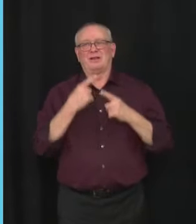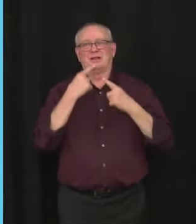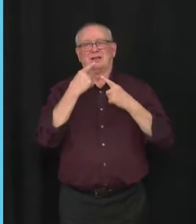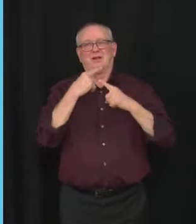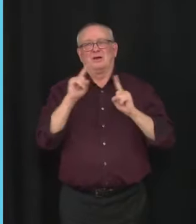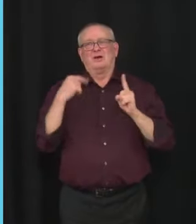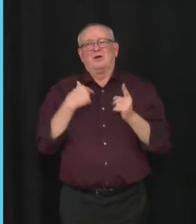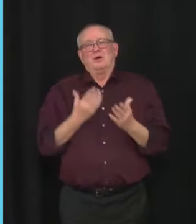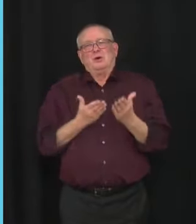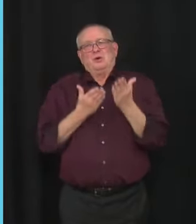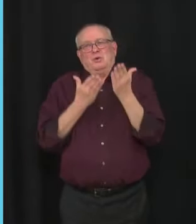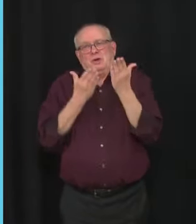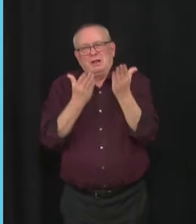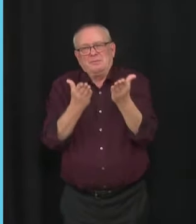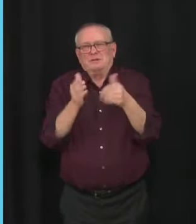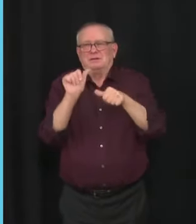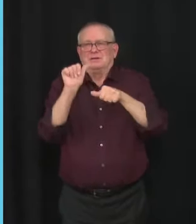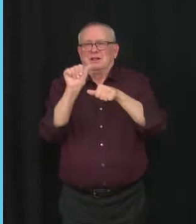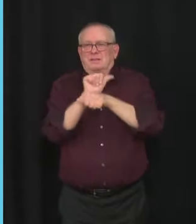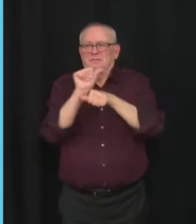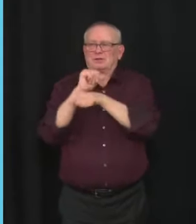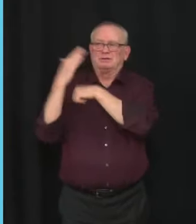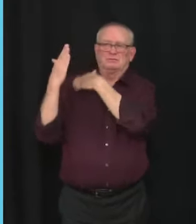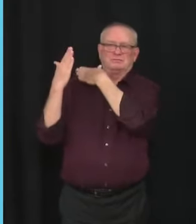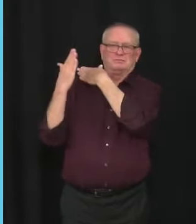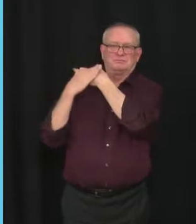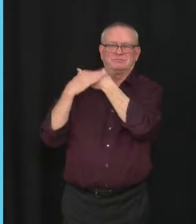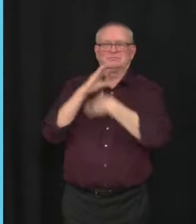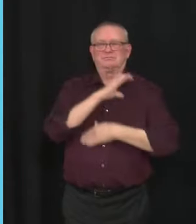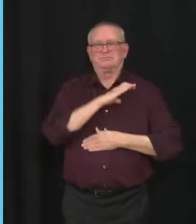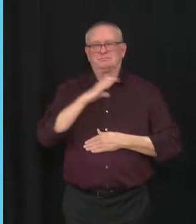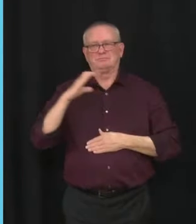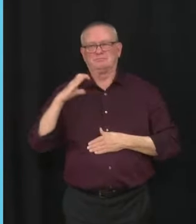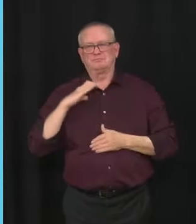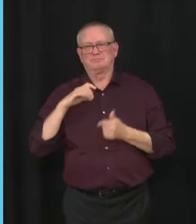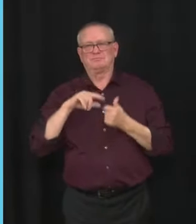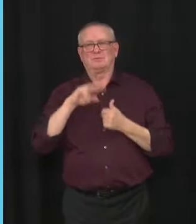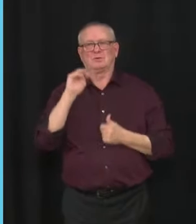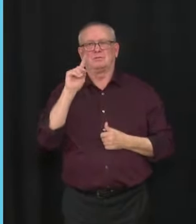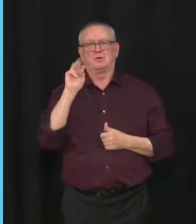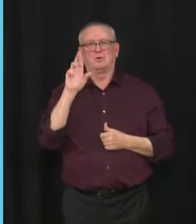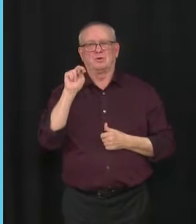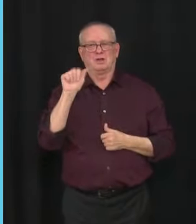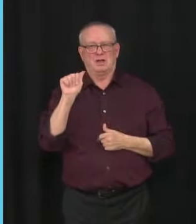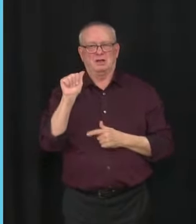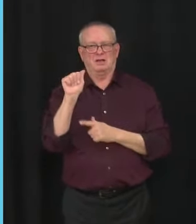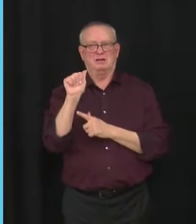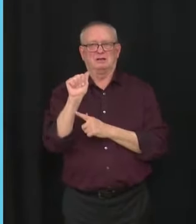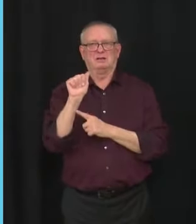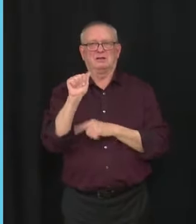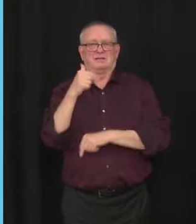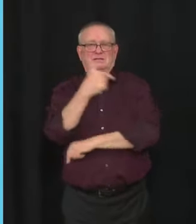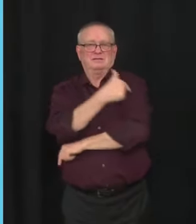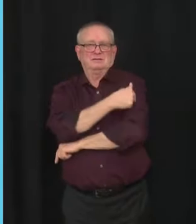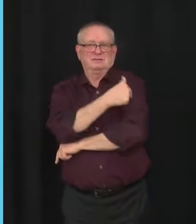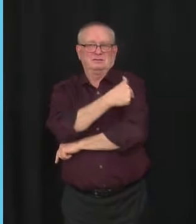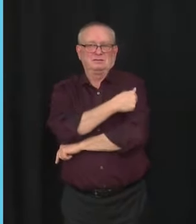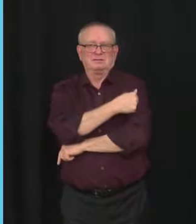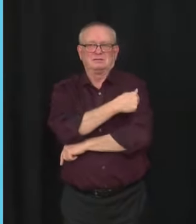from the Alberta Advisory Committee on Immunization regarding use of the Moderna vaccine in those ages 12 to 29.